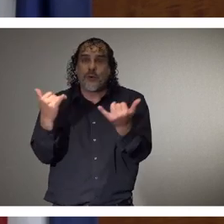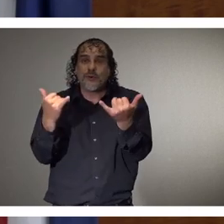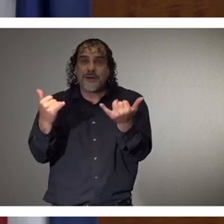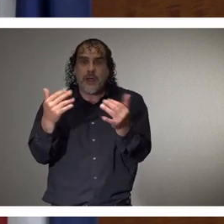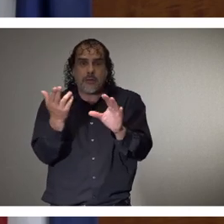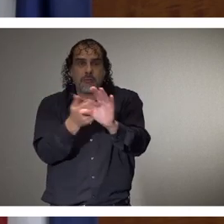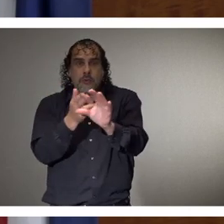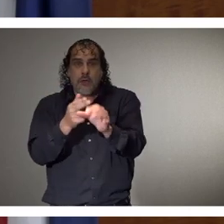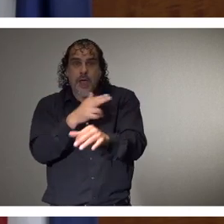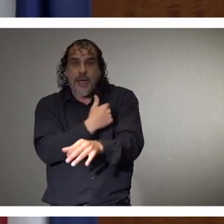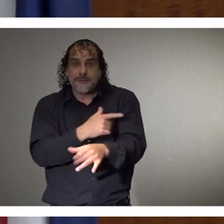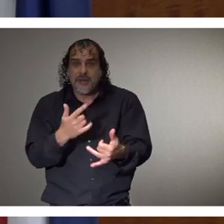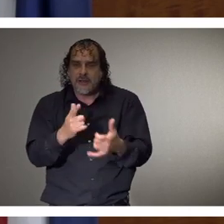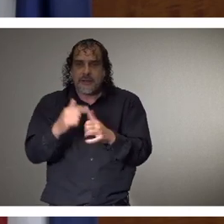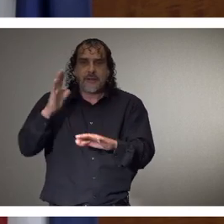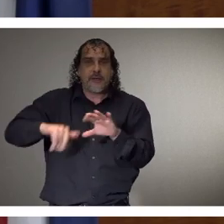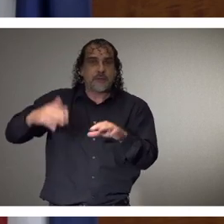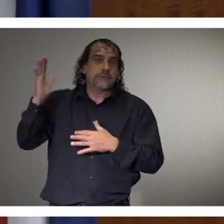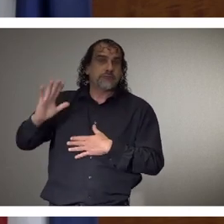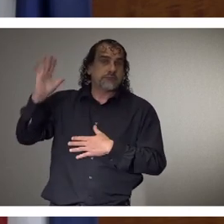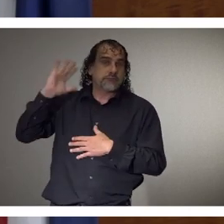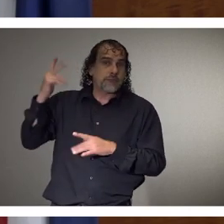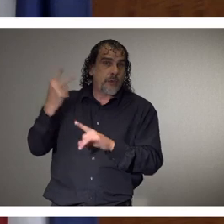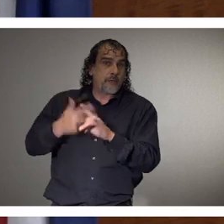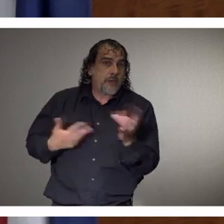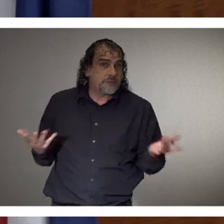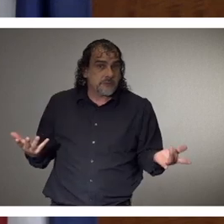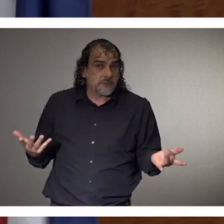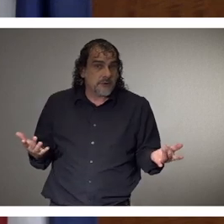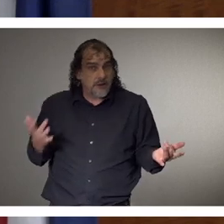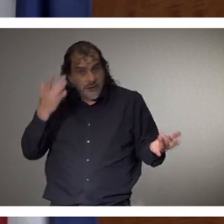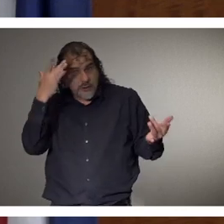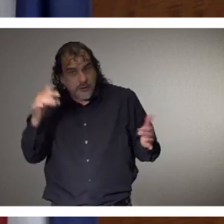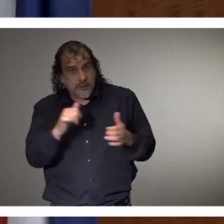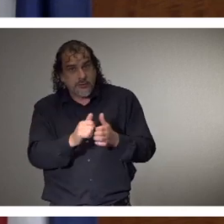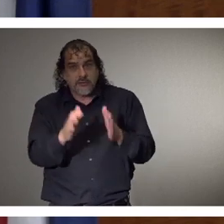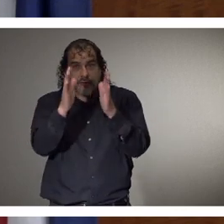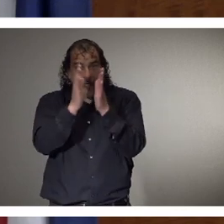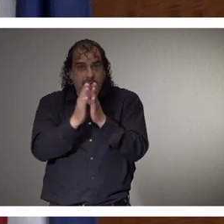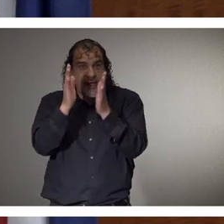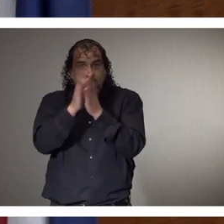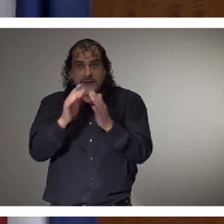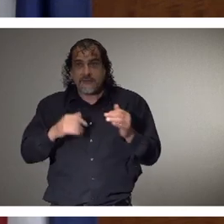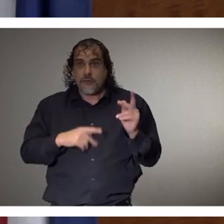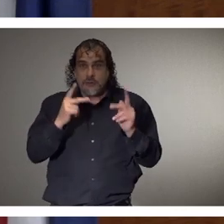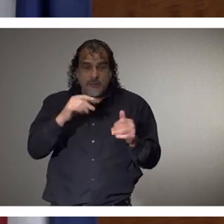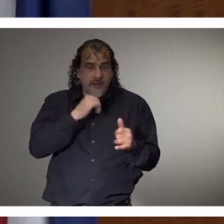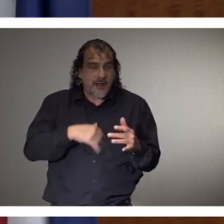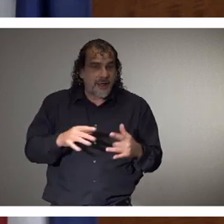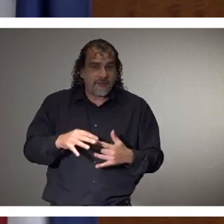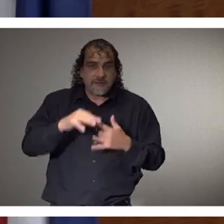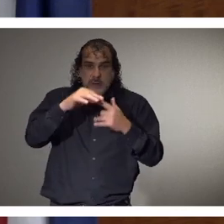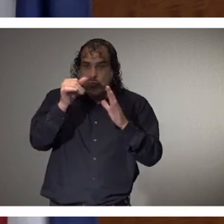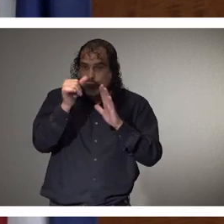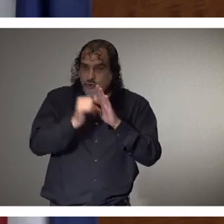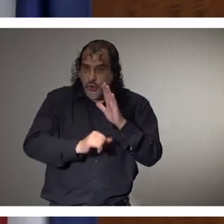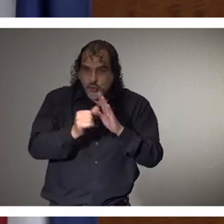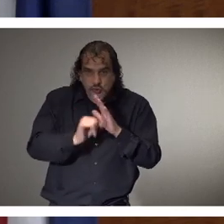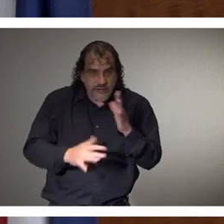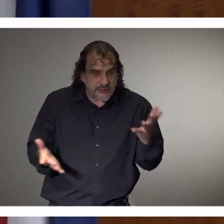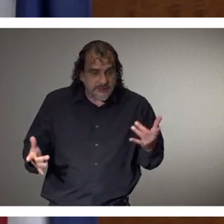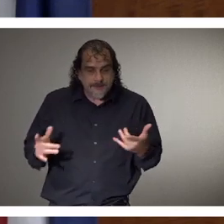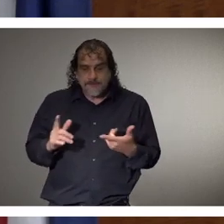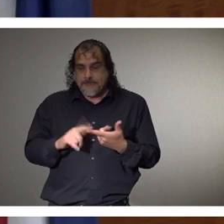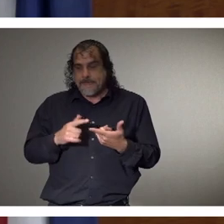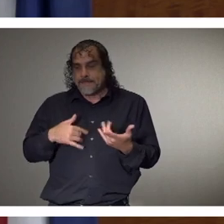than it was three months ago. Why? Because we've asked for elective surgeries to be shut down, for instance, so